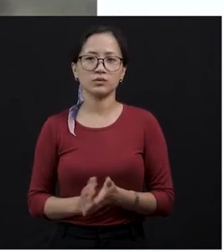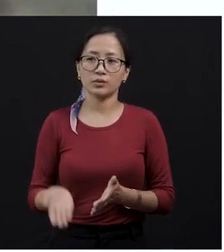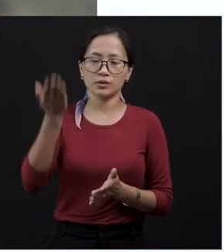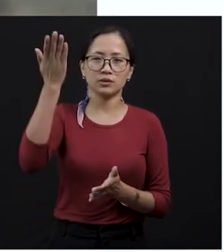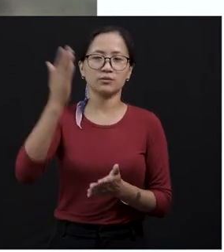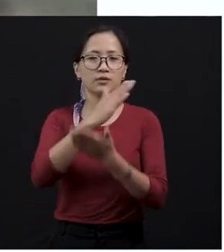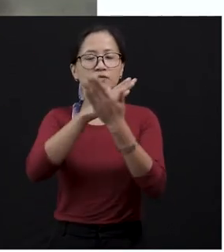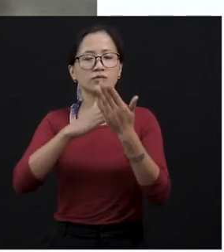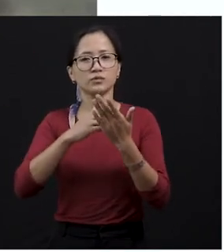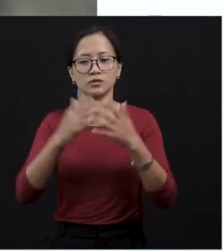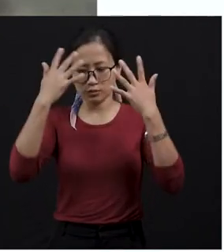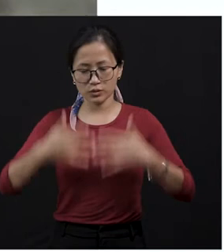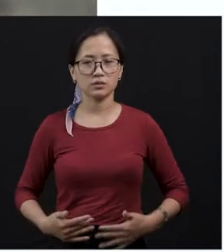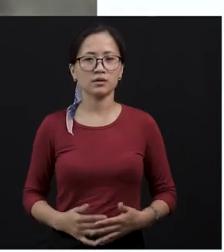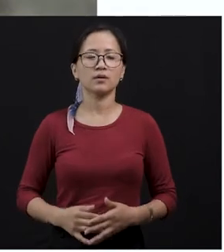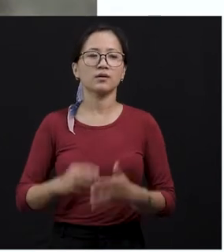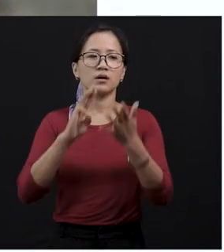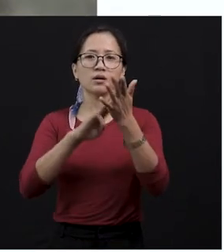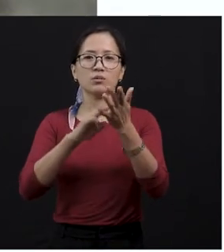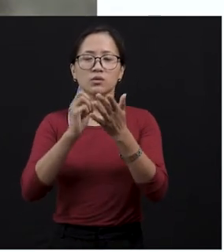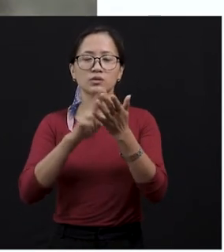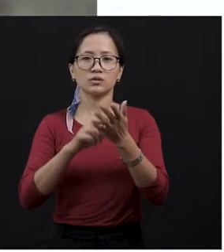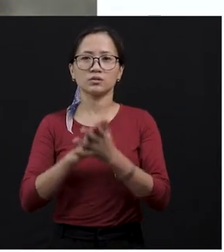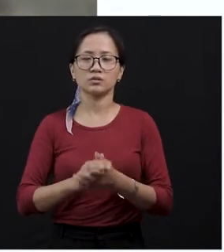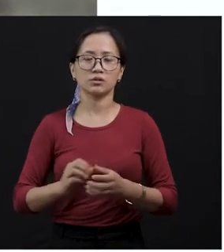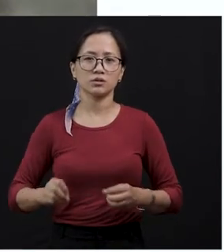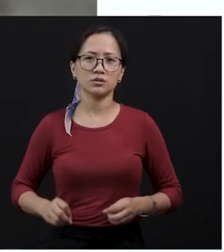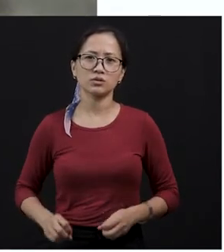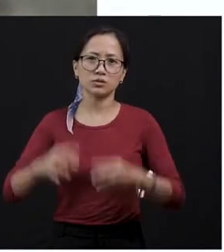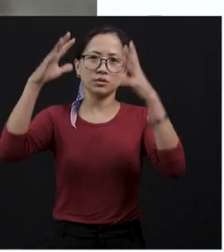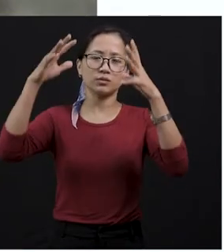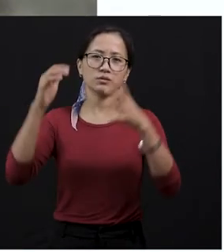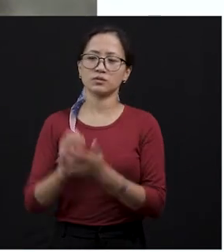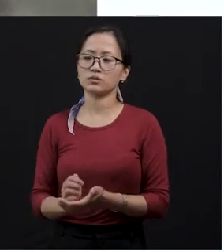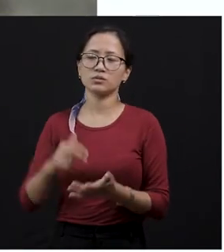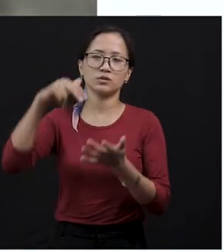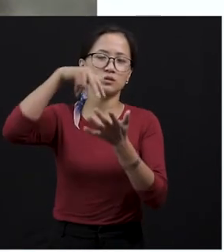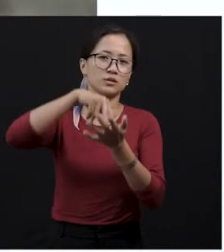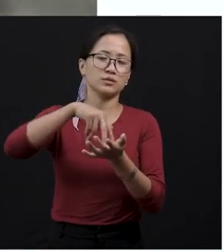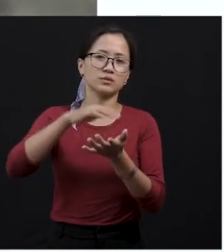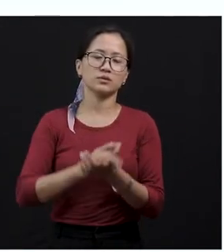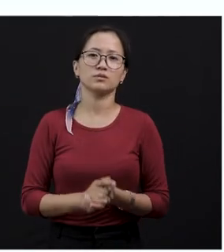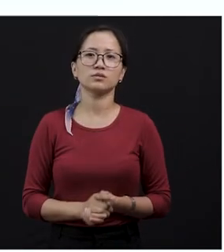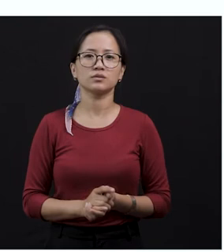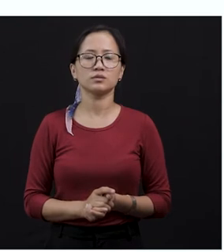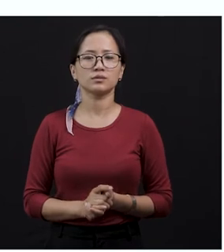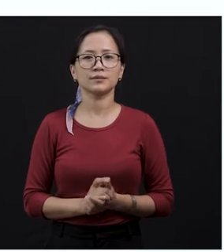raised half of its body off the ground and the mongoose is mushing up its tail and all the hairs are standing up. So, here,